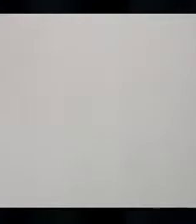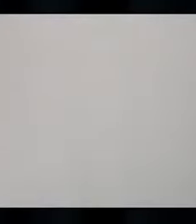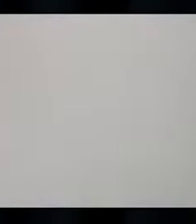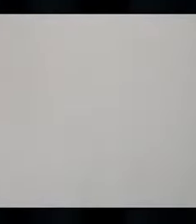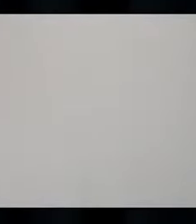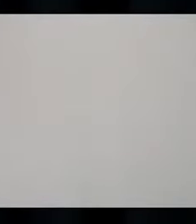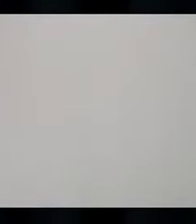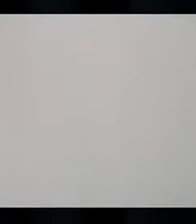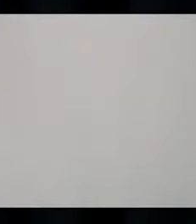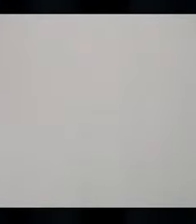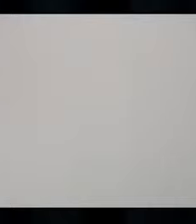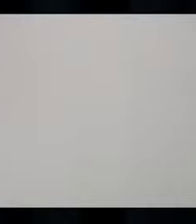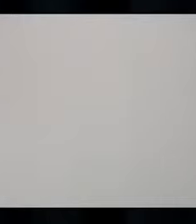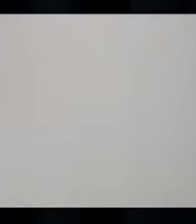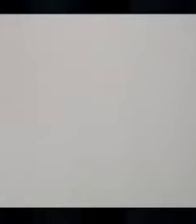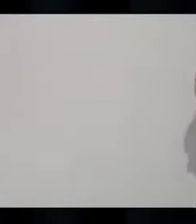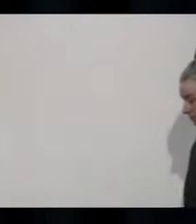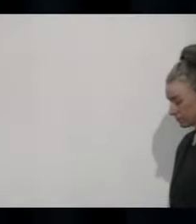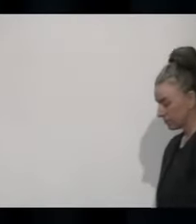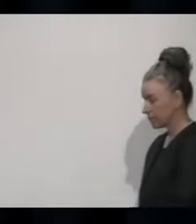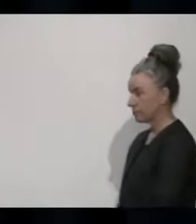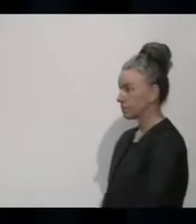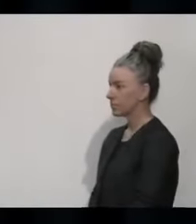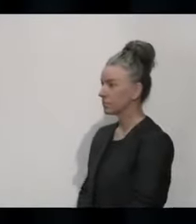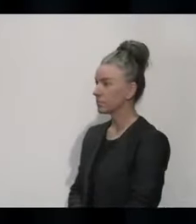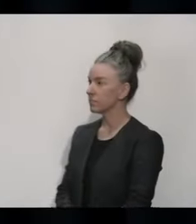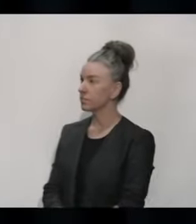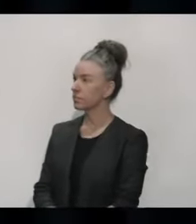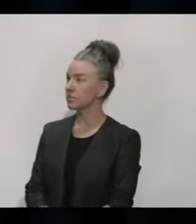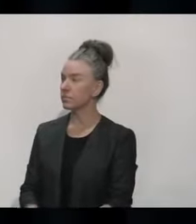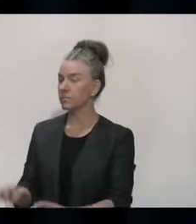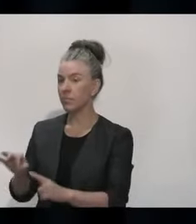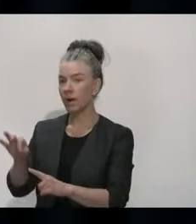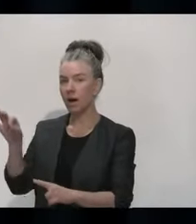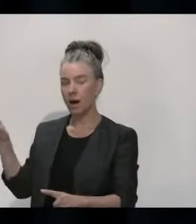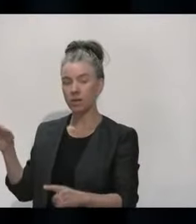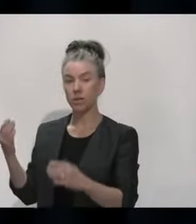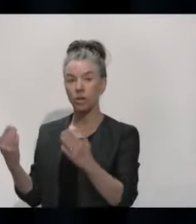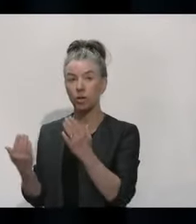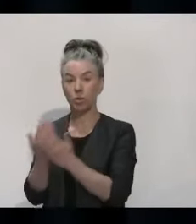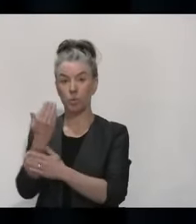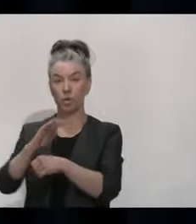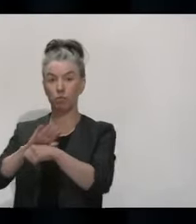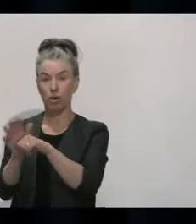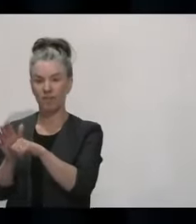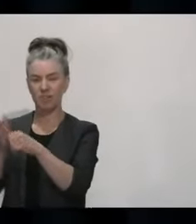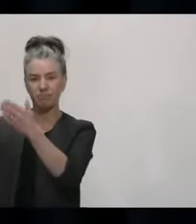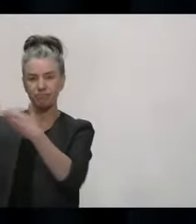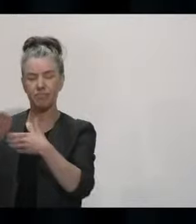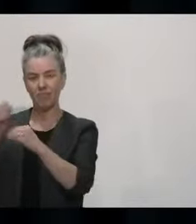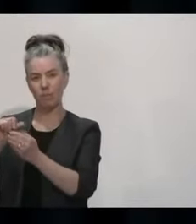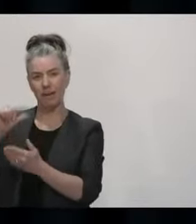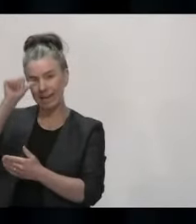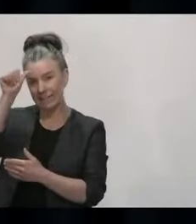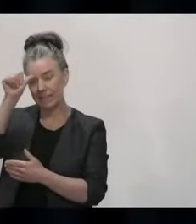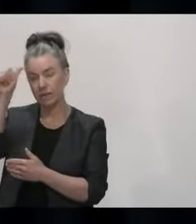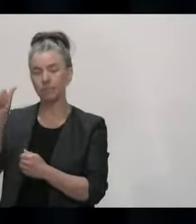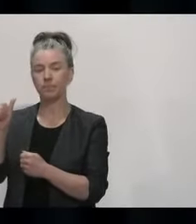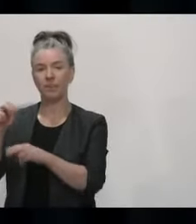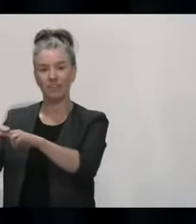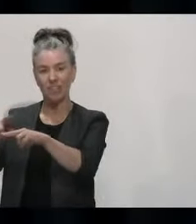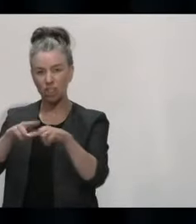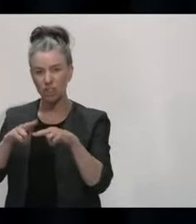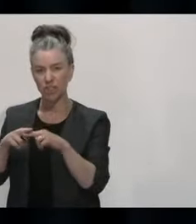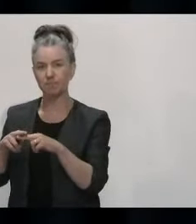I'll look up at the back here. I'll come back to you in minute. of the cases that arrived from India via Fiji, given that they had documentation showing they